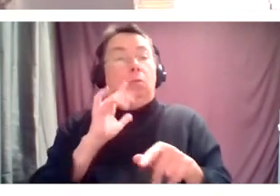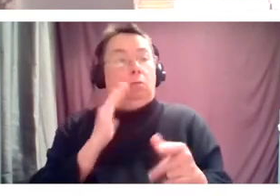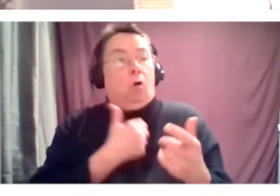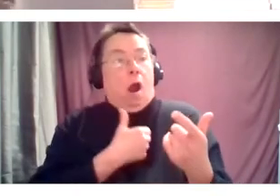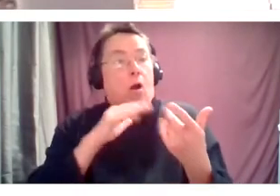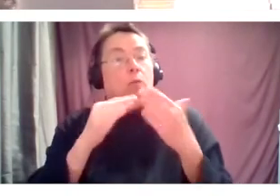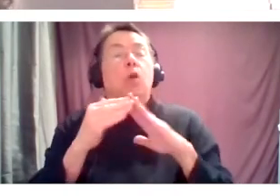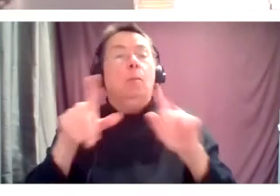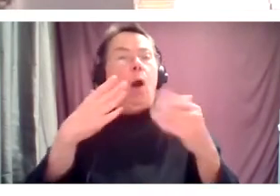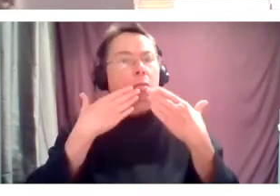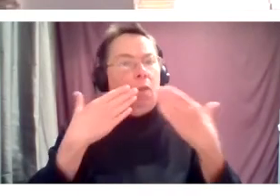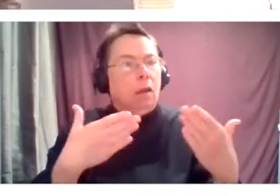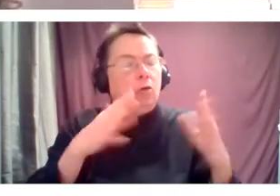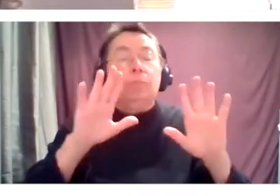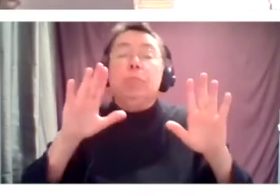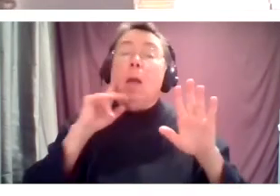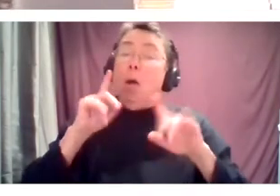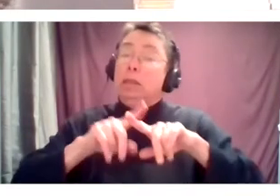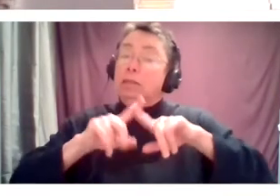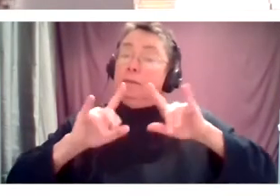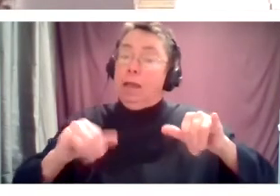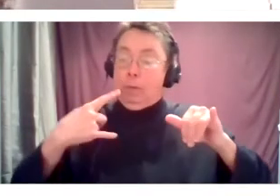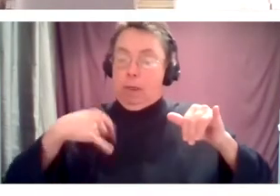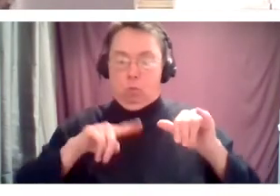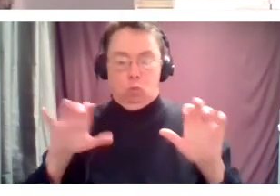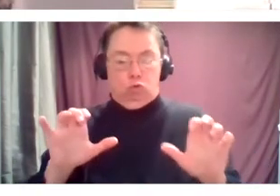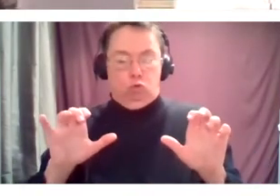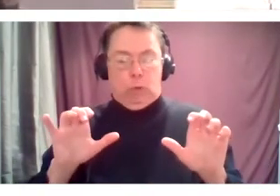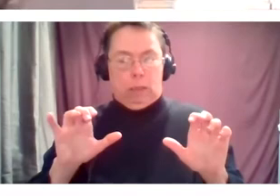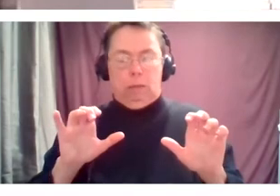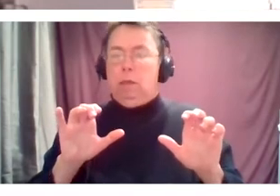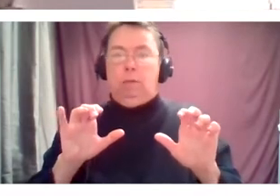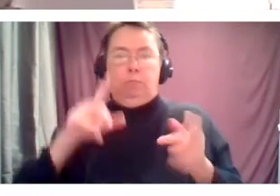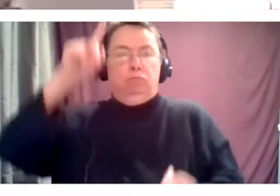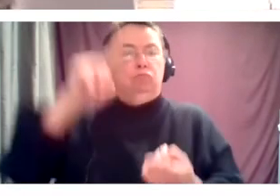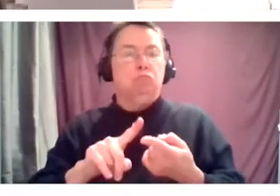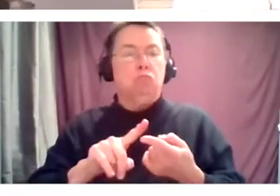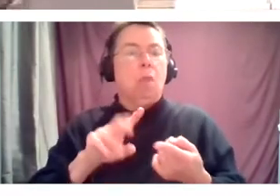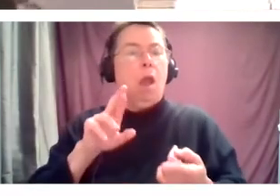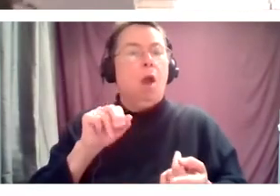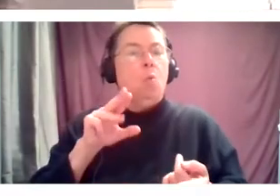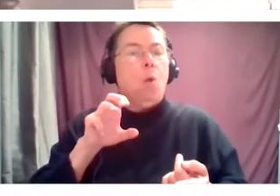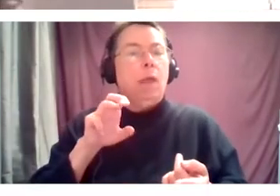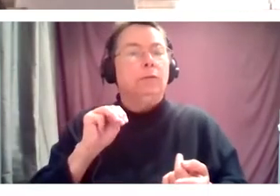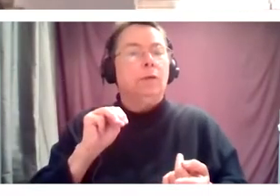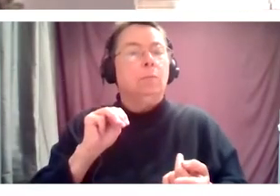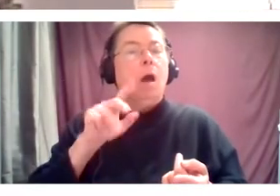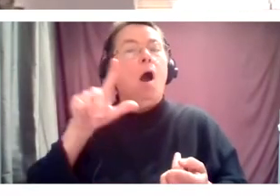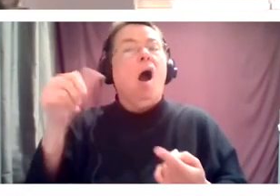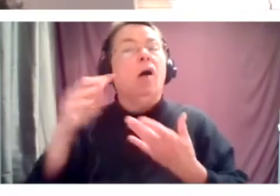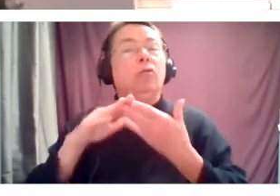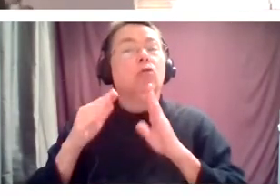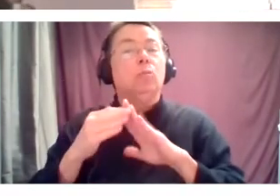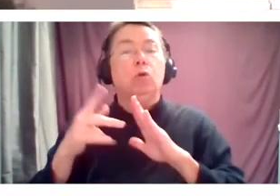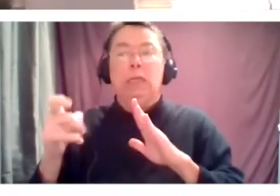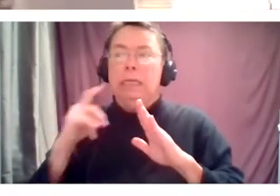like while we are doing this anti-racism work, right? What are the other communities that need to be brought up as well?